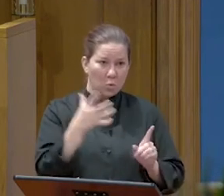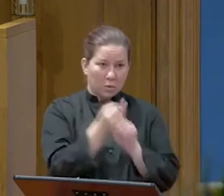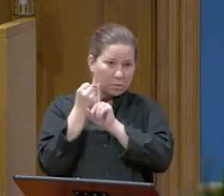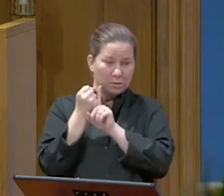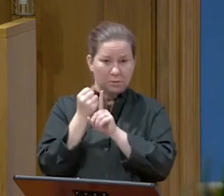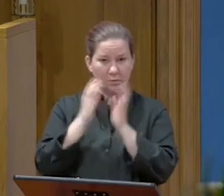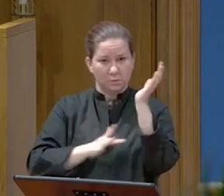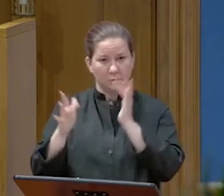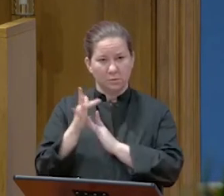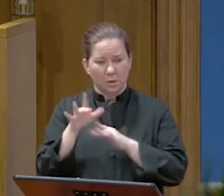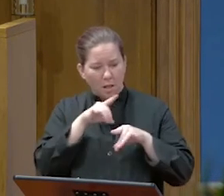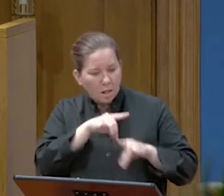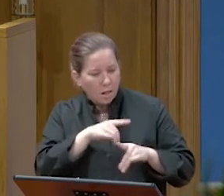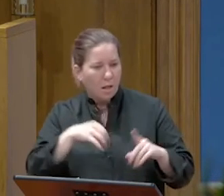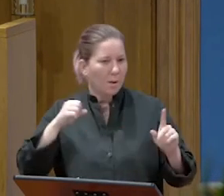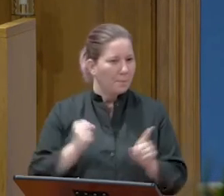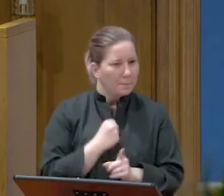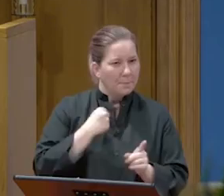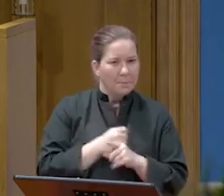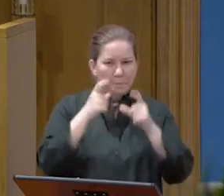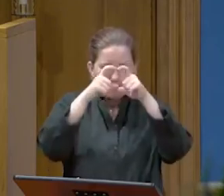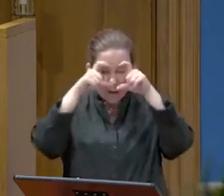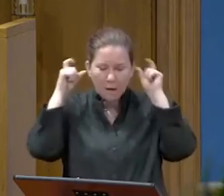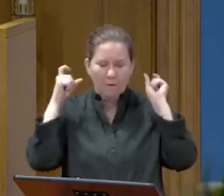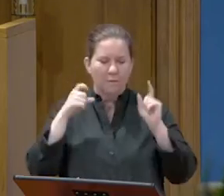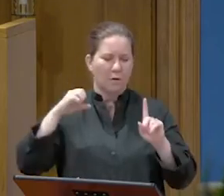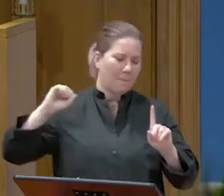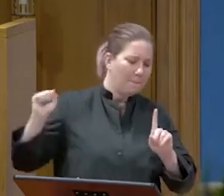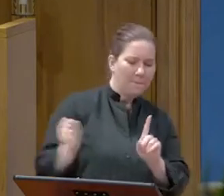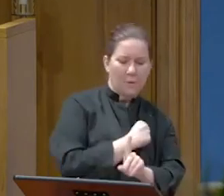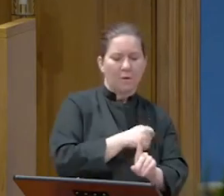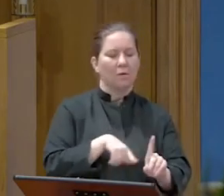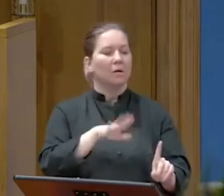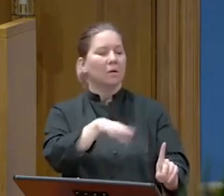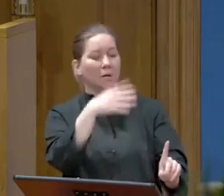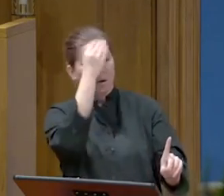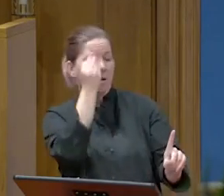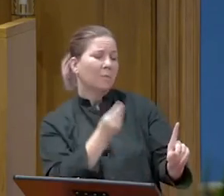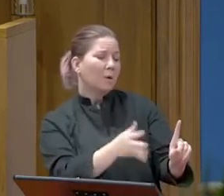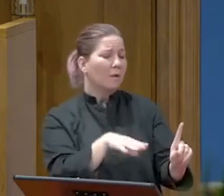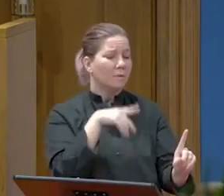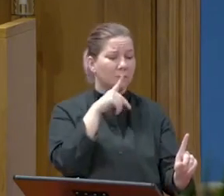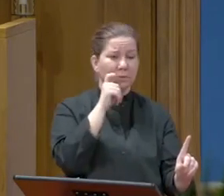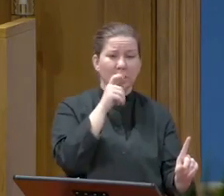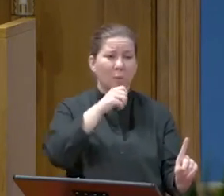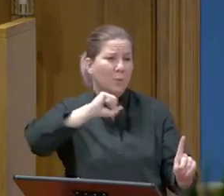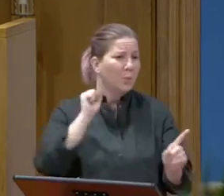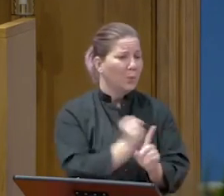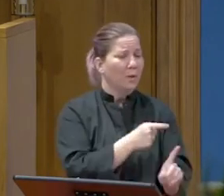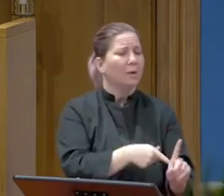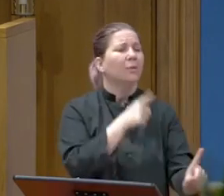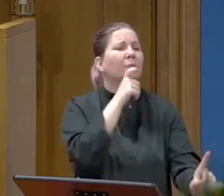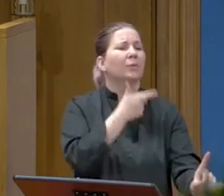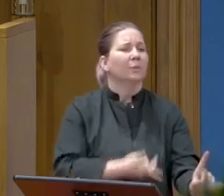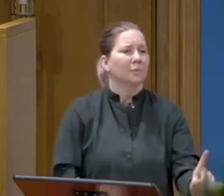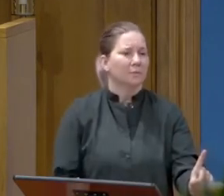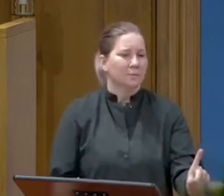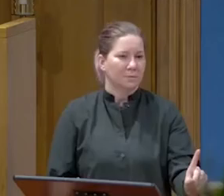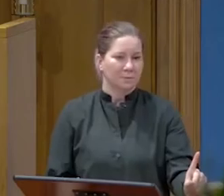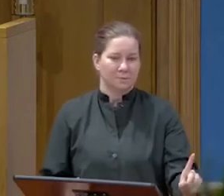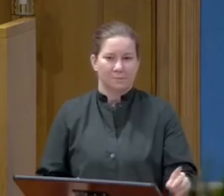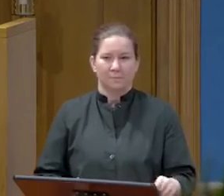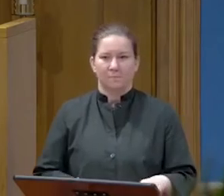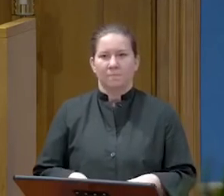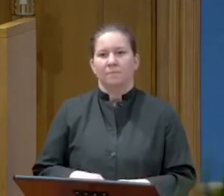also blindfolded him and kept asking him, Prophesied. Who is it that struck you? They